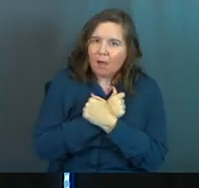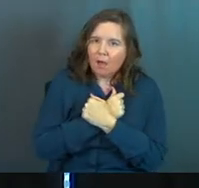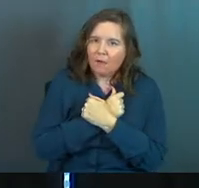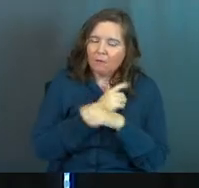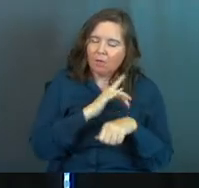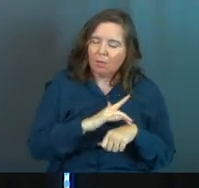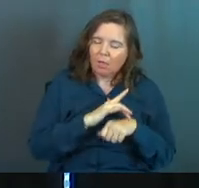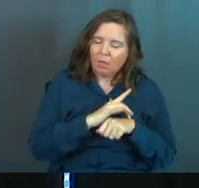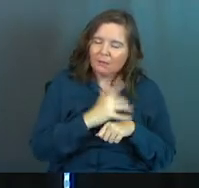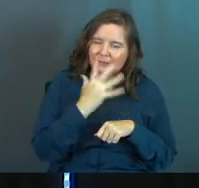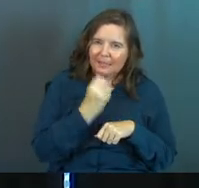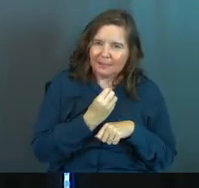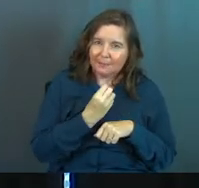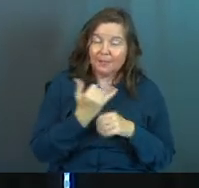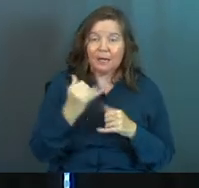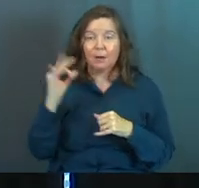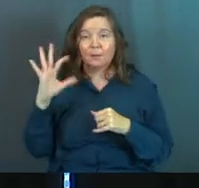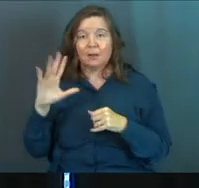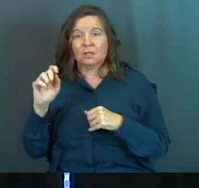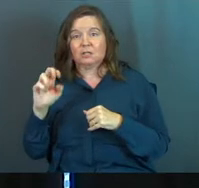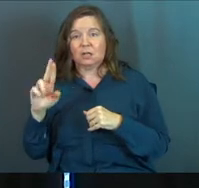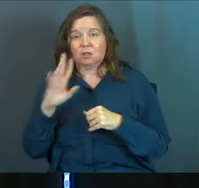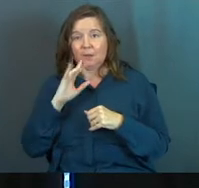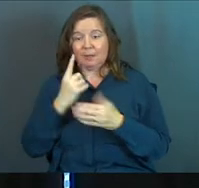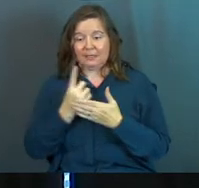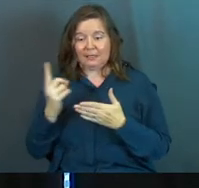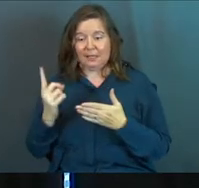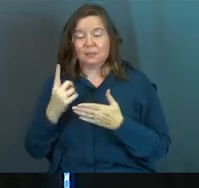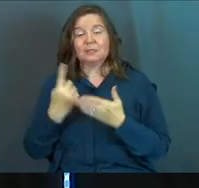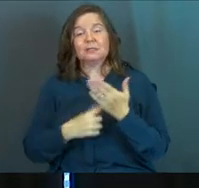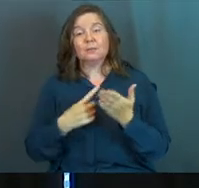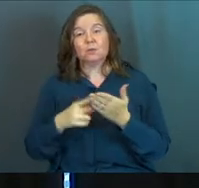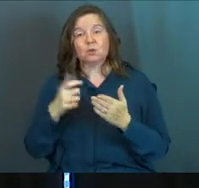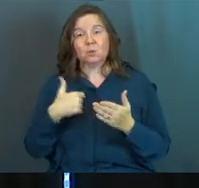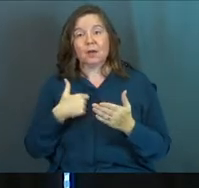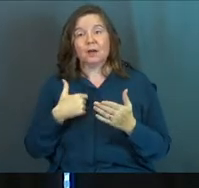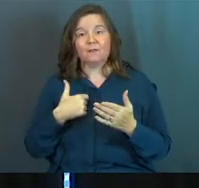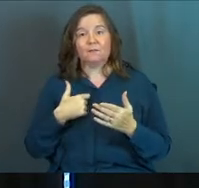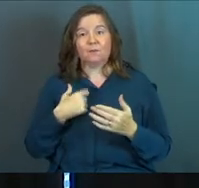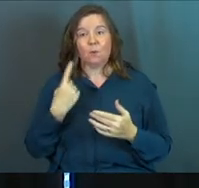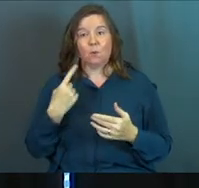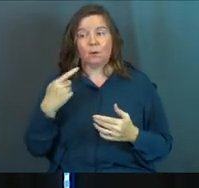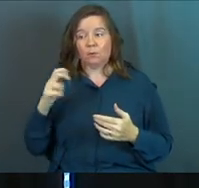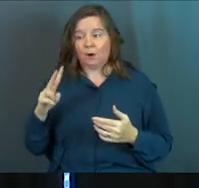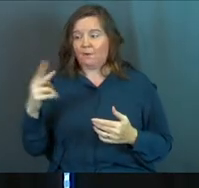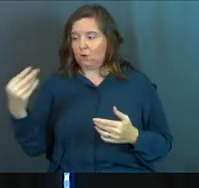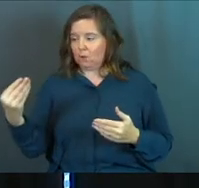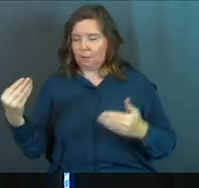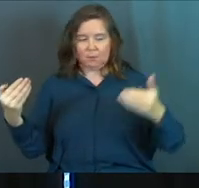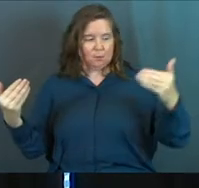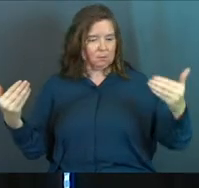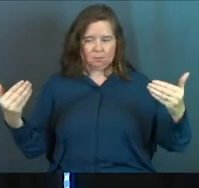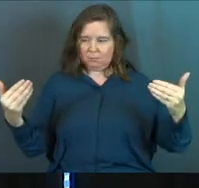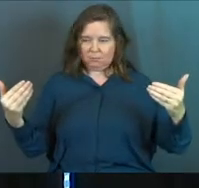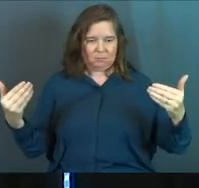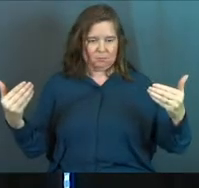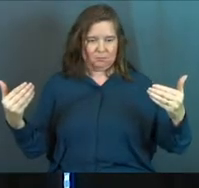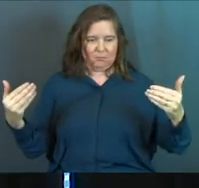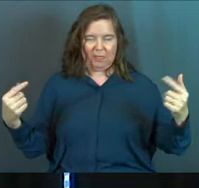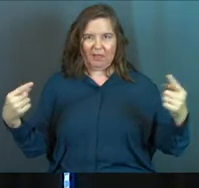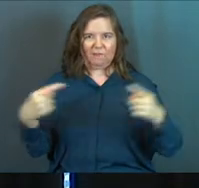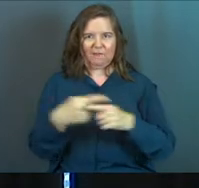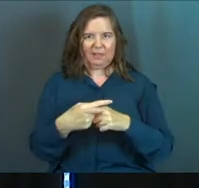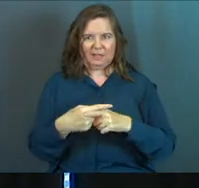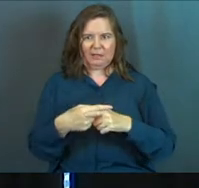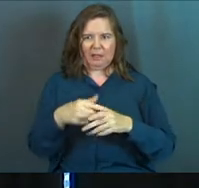sleep. Now, Pastor Tanner talked about this last week. Sometimes you've got to hold one proverb in tension with another